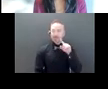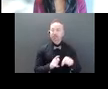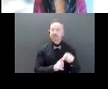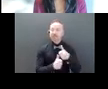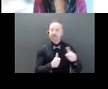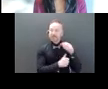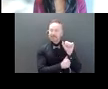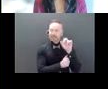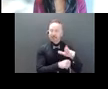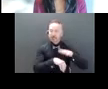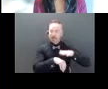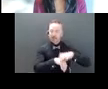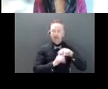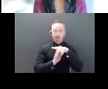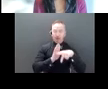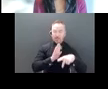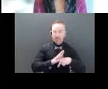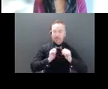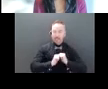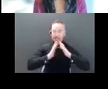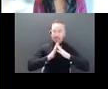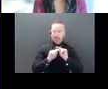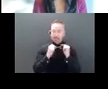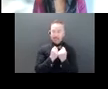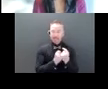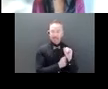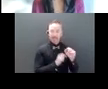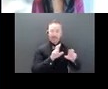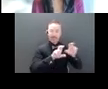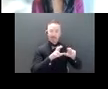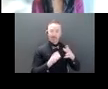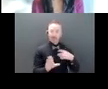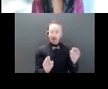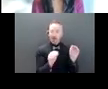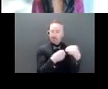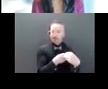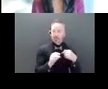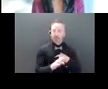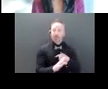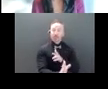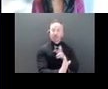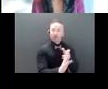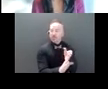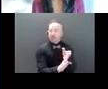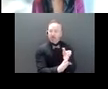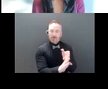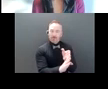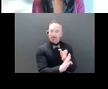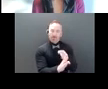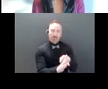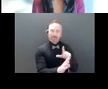on the policy and initiatives teams at the Investor's Office. Prior to joining the Investor's Office in 2020,